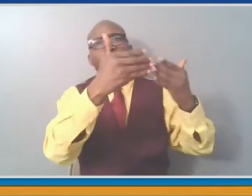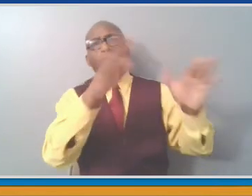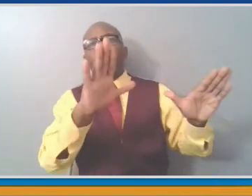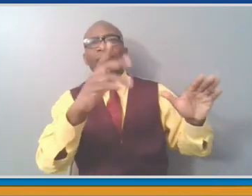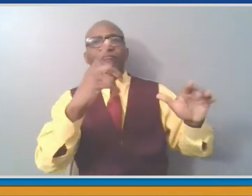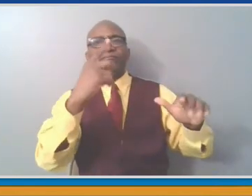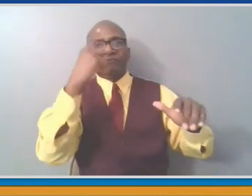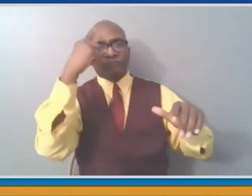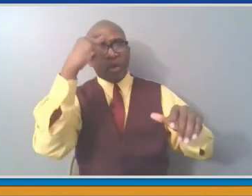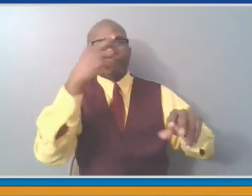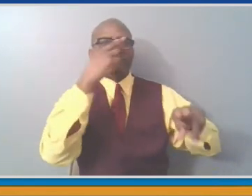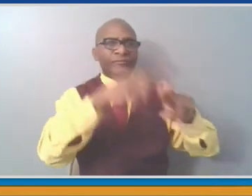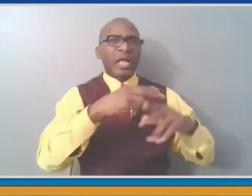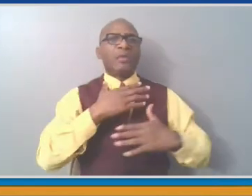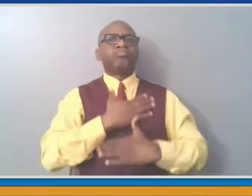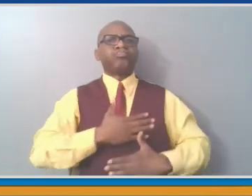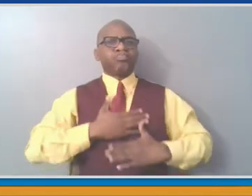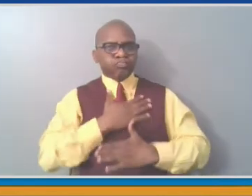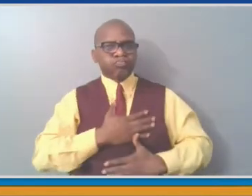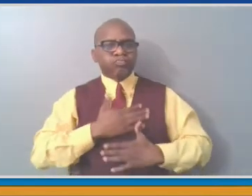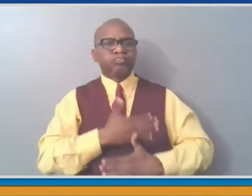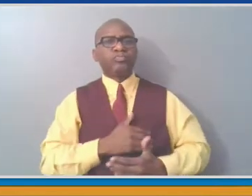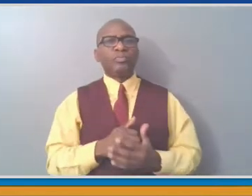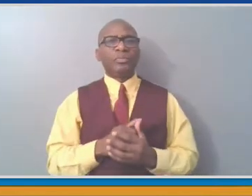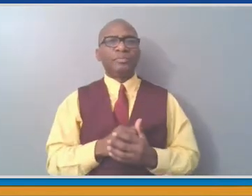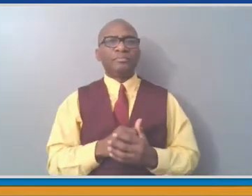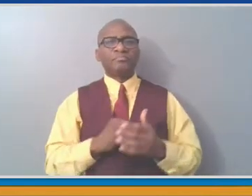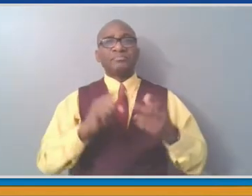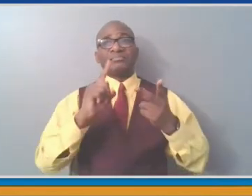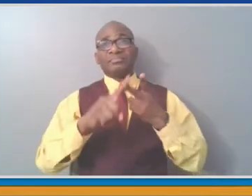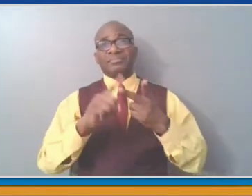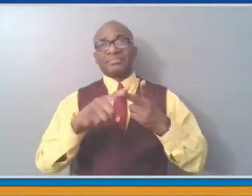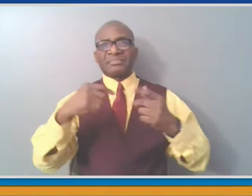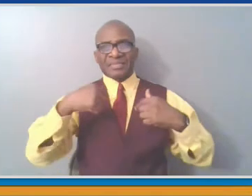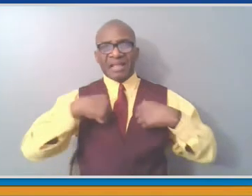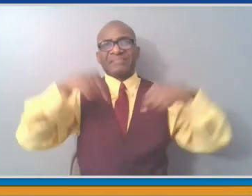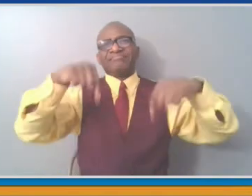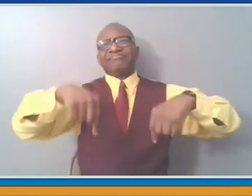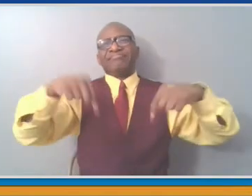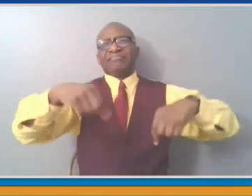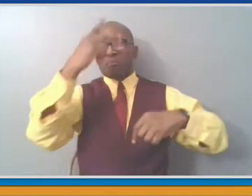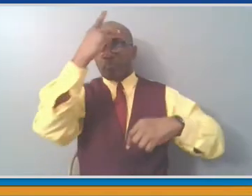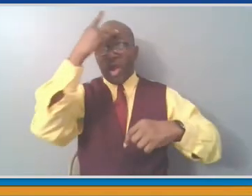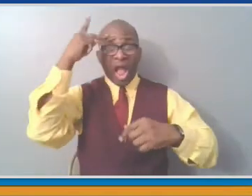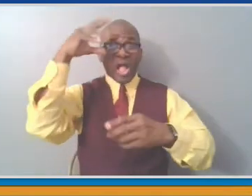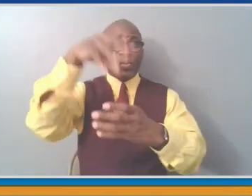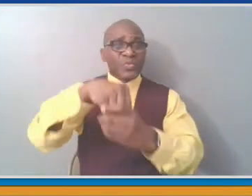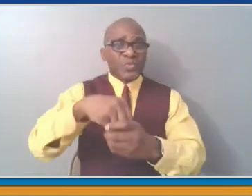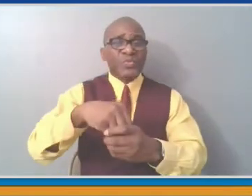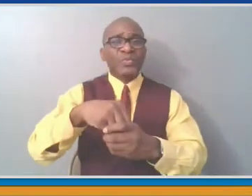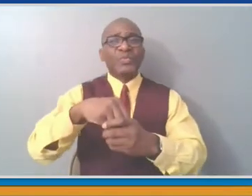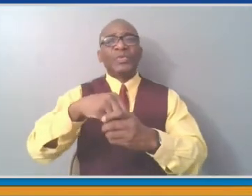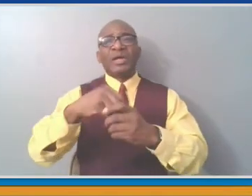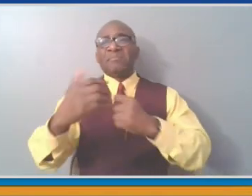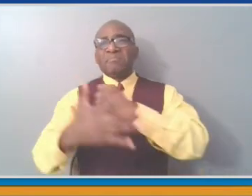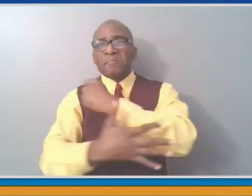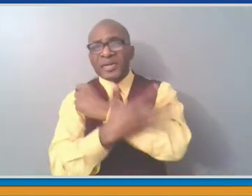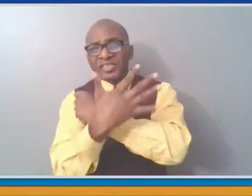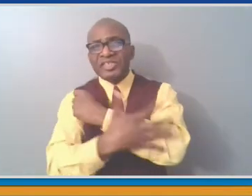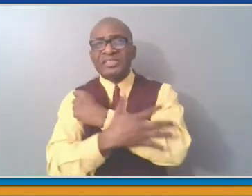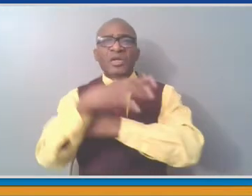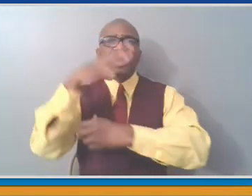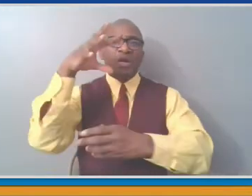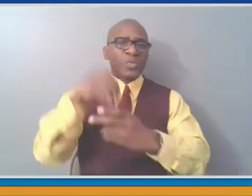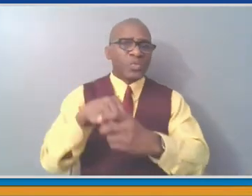in our system. And we have beaches. We have mountain biking at some parks. We have obviously golf, six golf